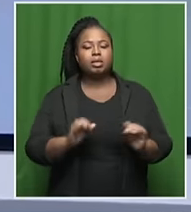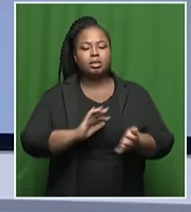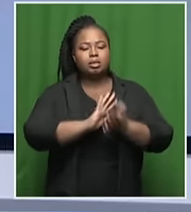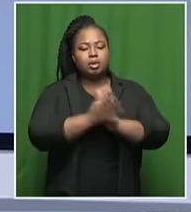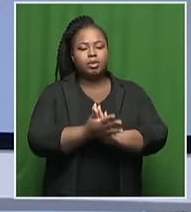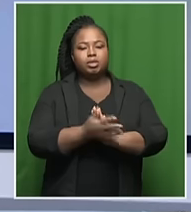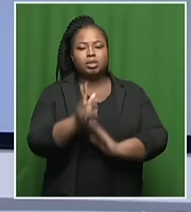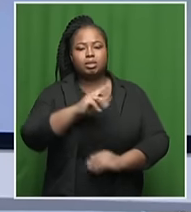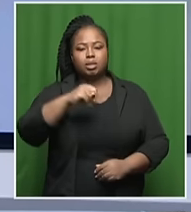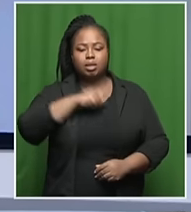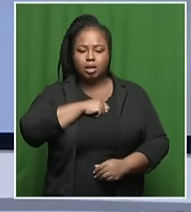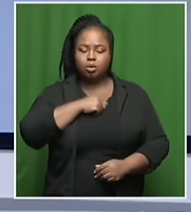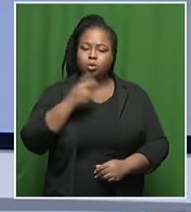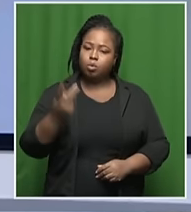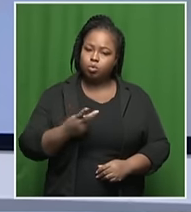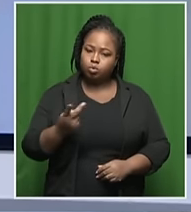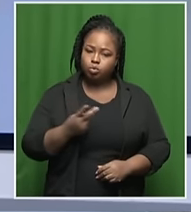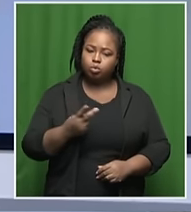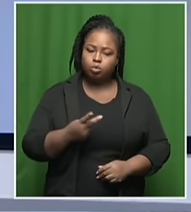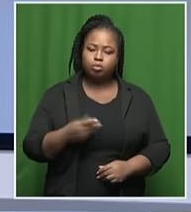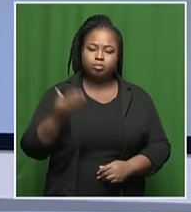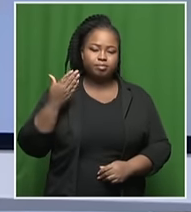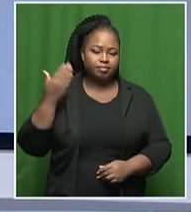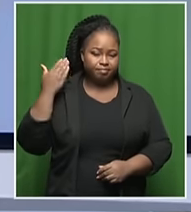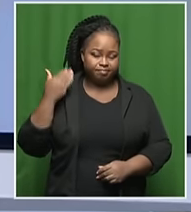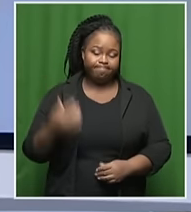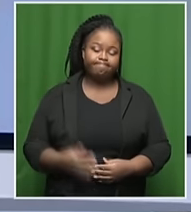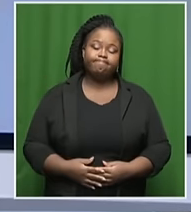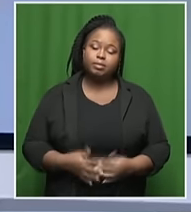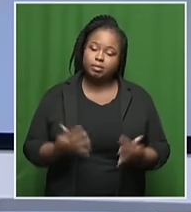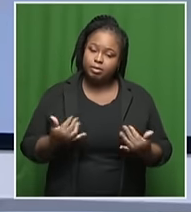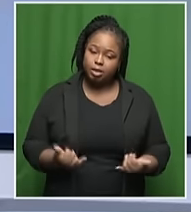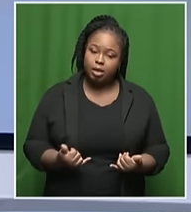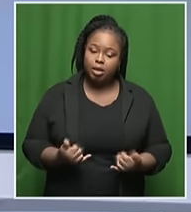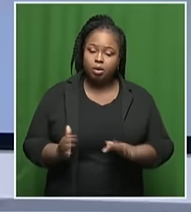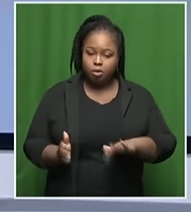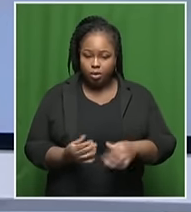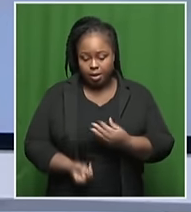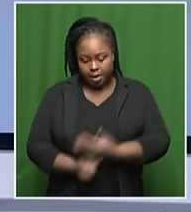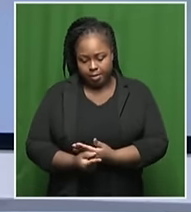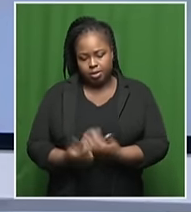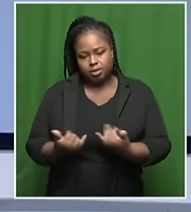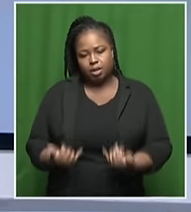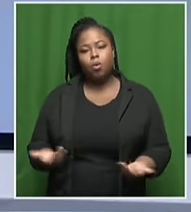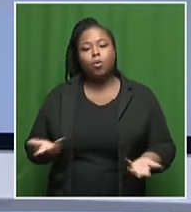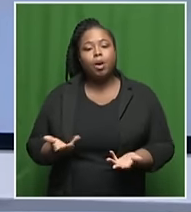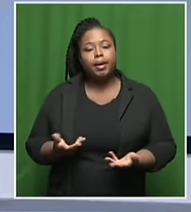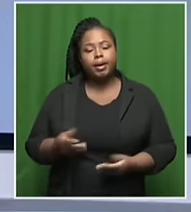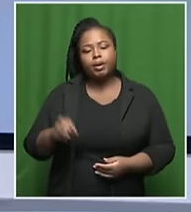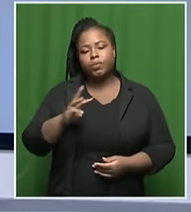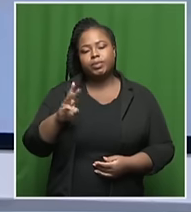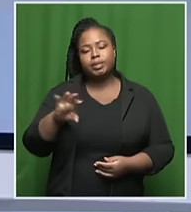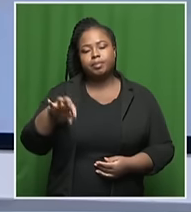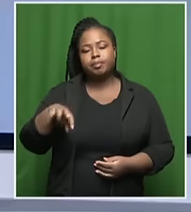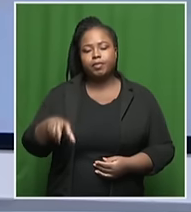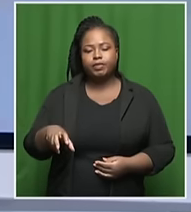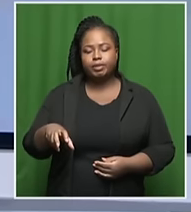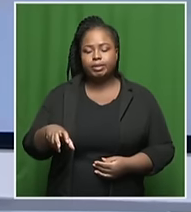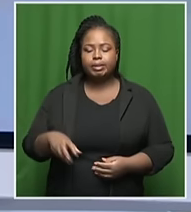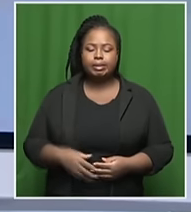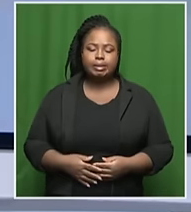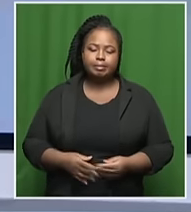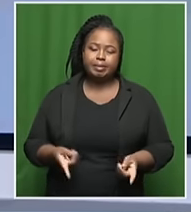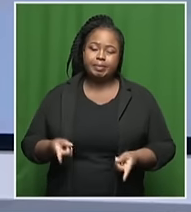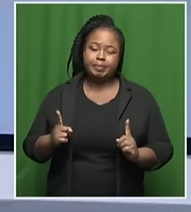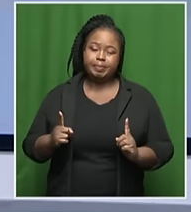in KZN as well as some time ago. So now we're seeing that again and this time hitting the Western Cape in a severe